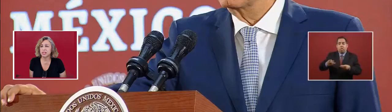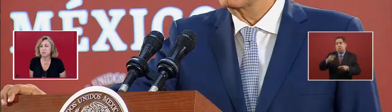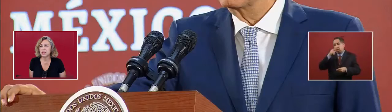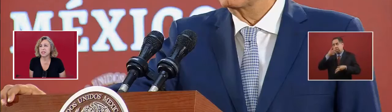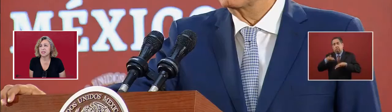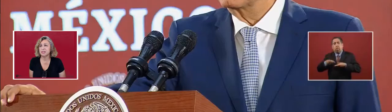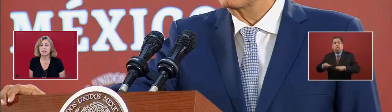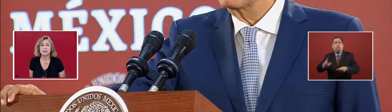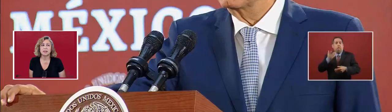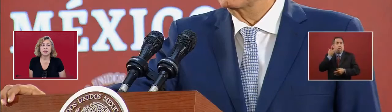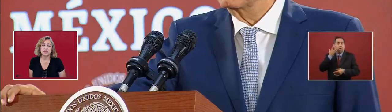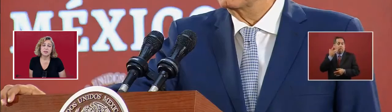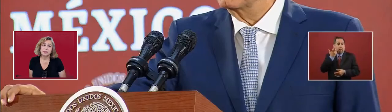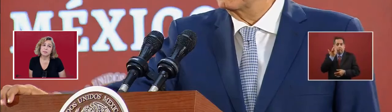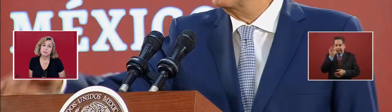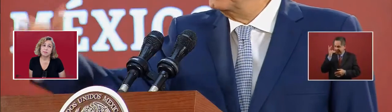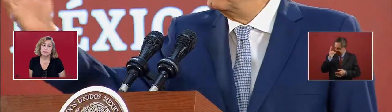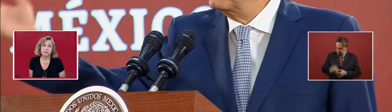expenses.